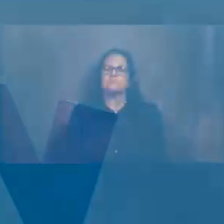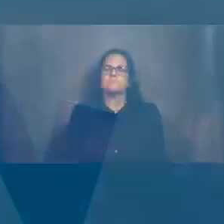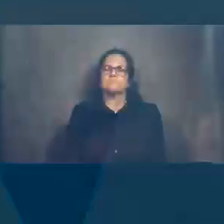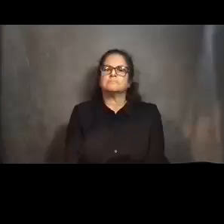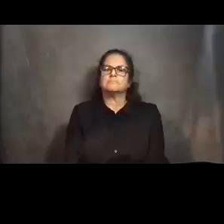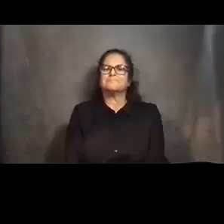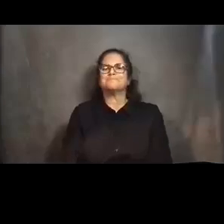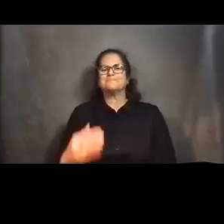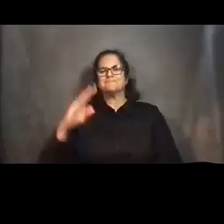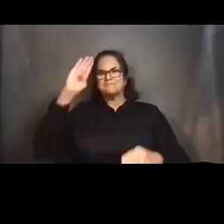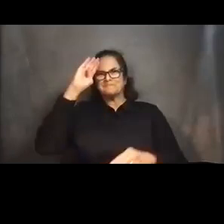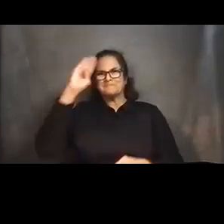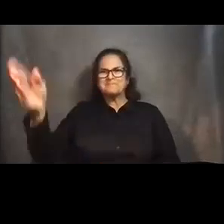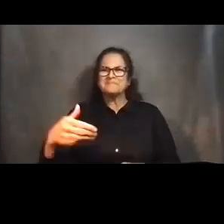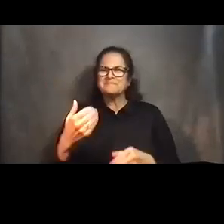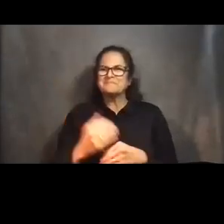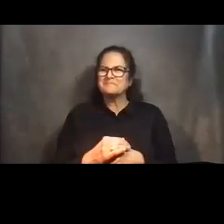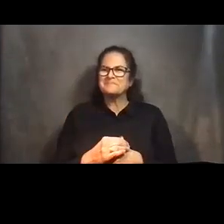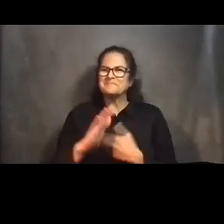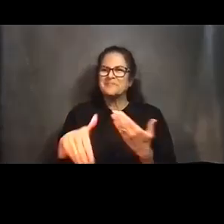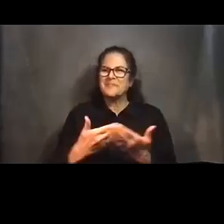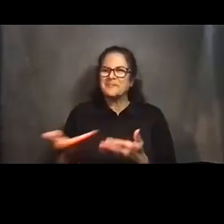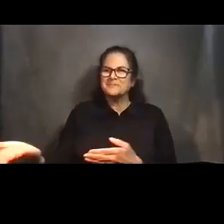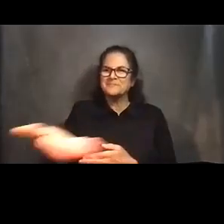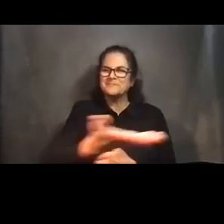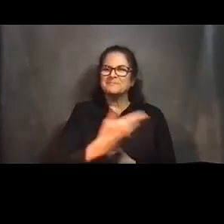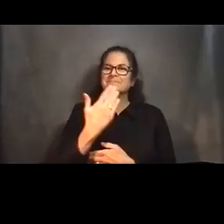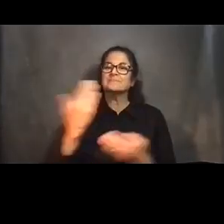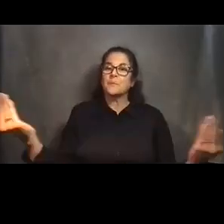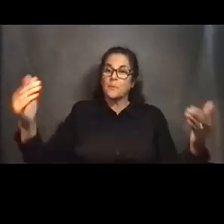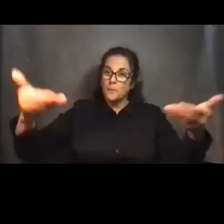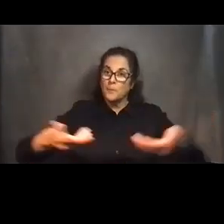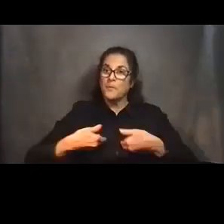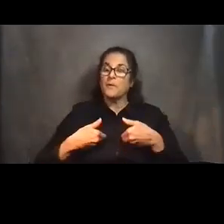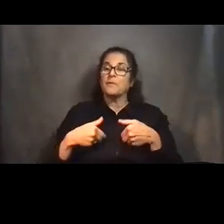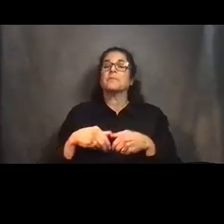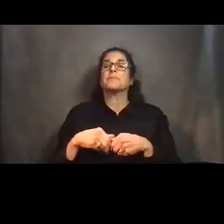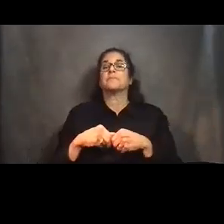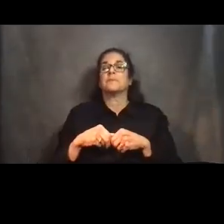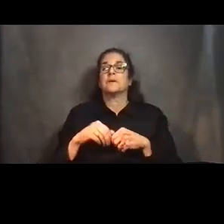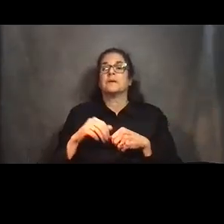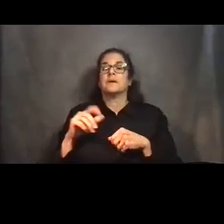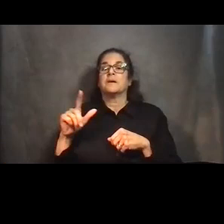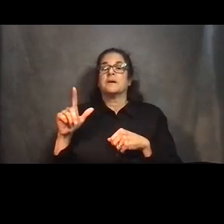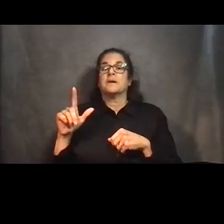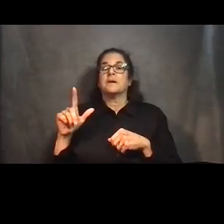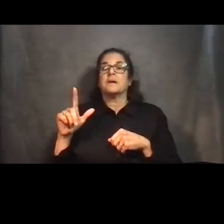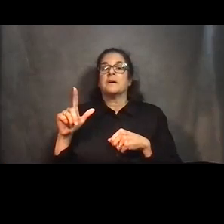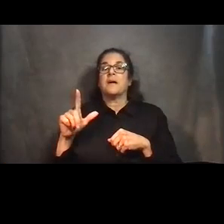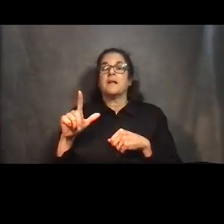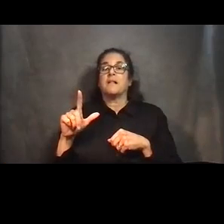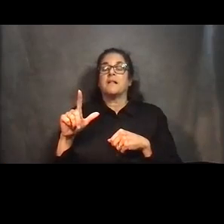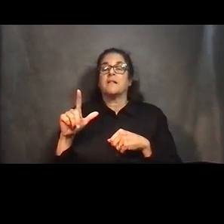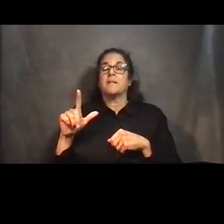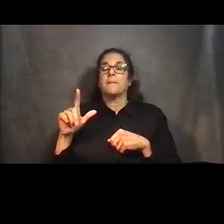Good evening, everyone, and welcome to the Gantry Virtual Public Meeting for the LBMM Lawrence to Bryn Mawr